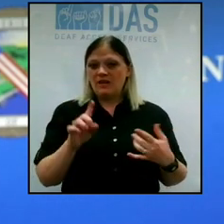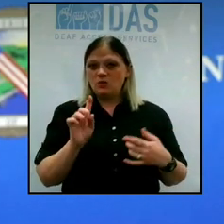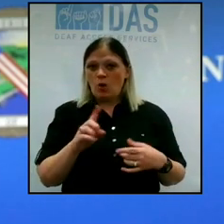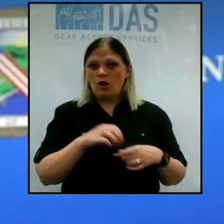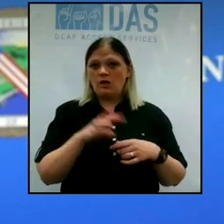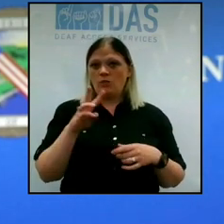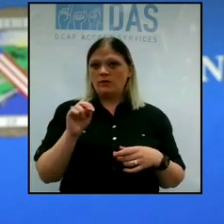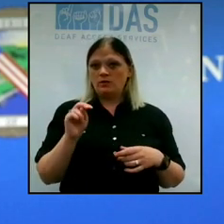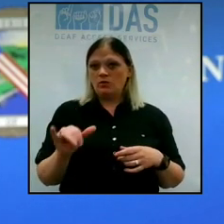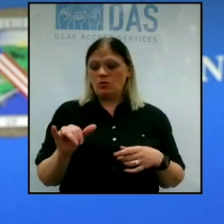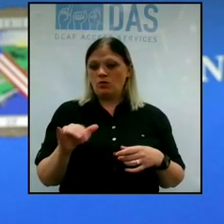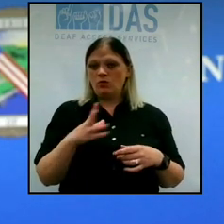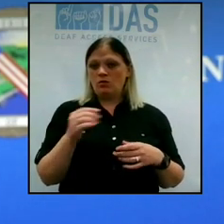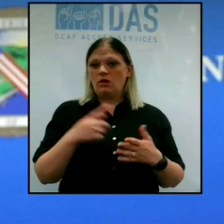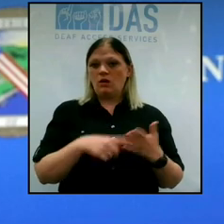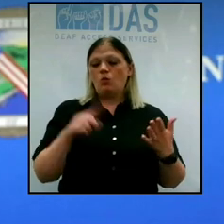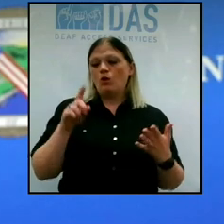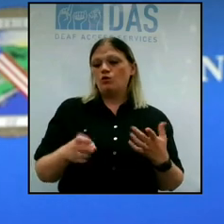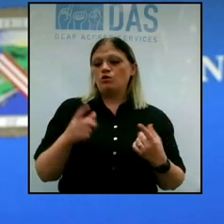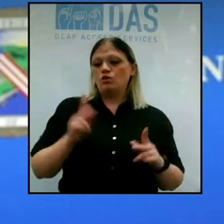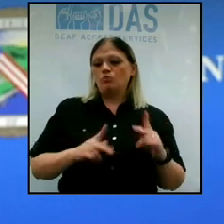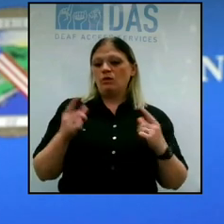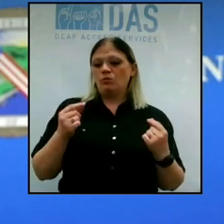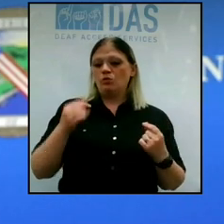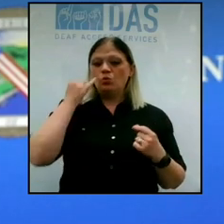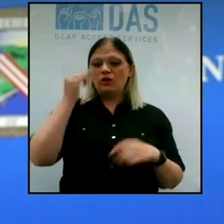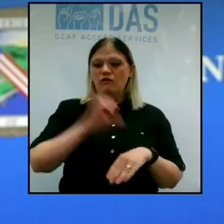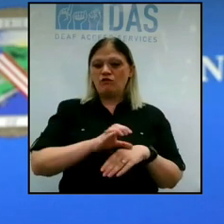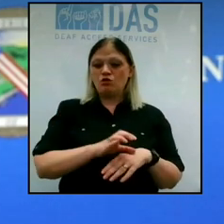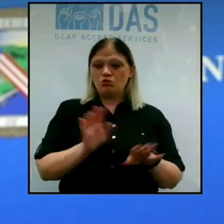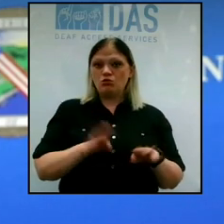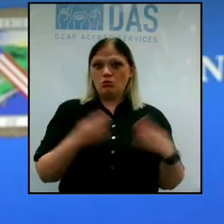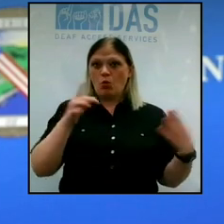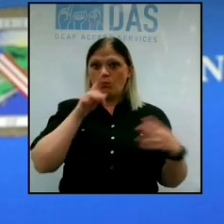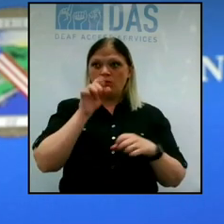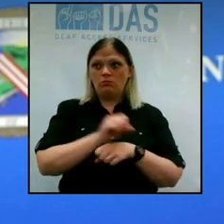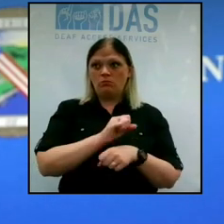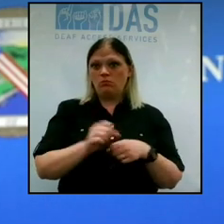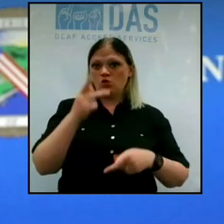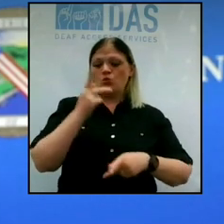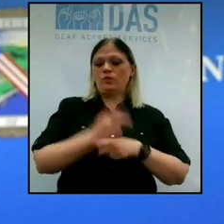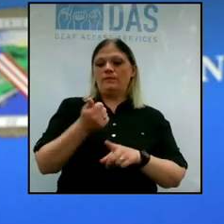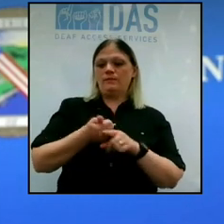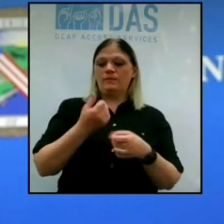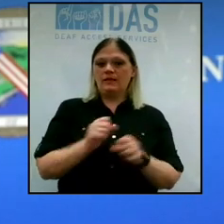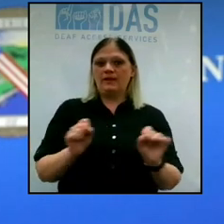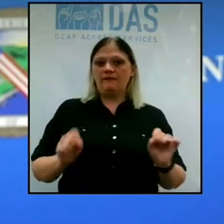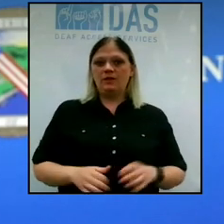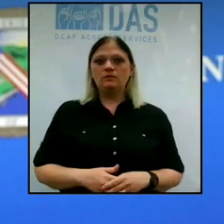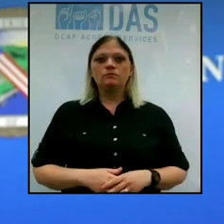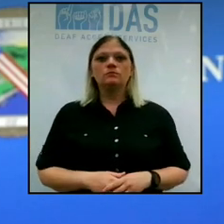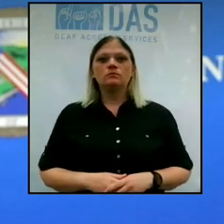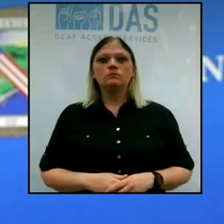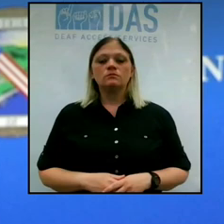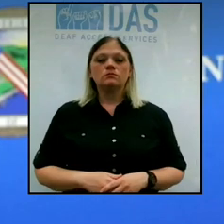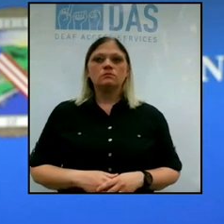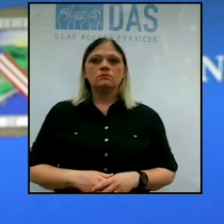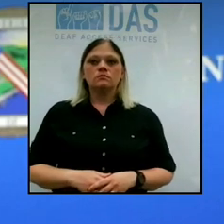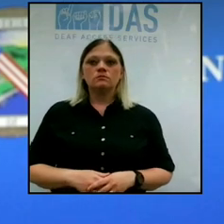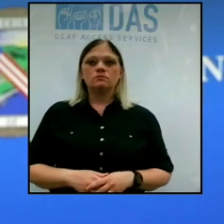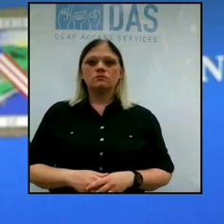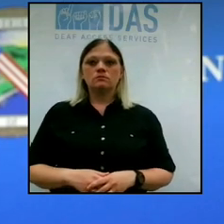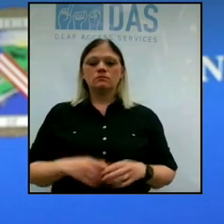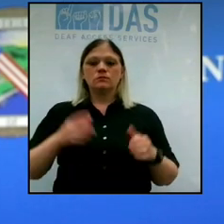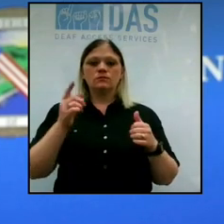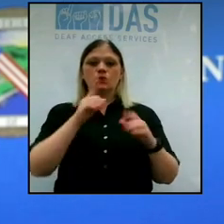in Western New York? And what should people do if churches do open so that you can keep themselves safe? Well, the answer